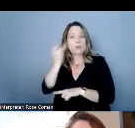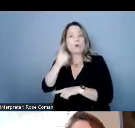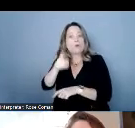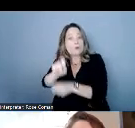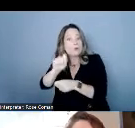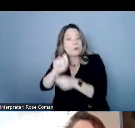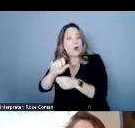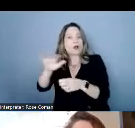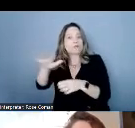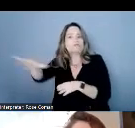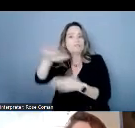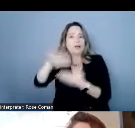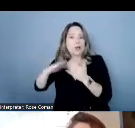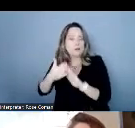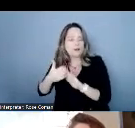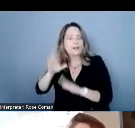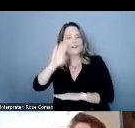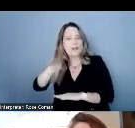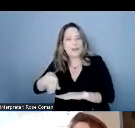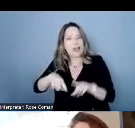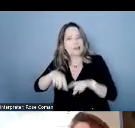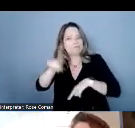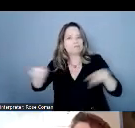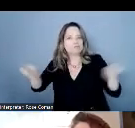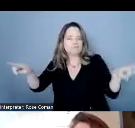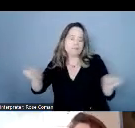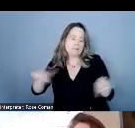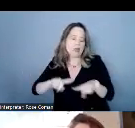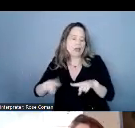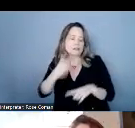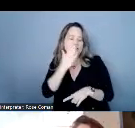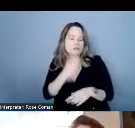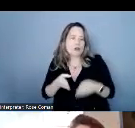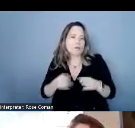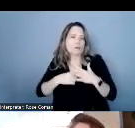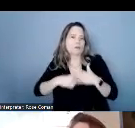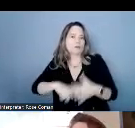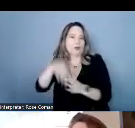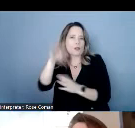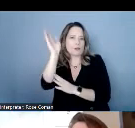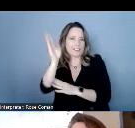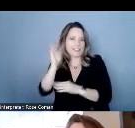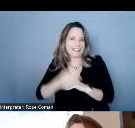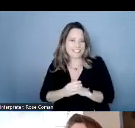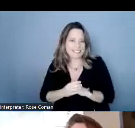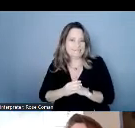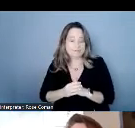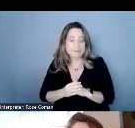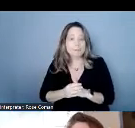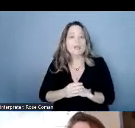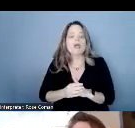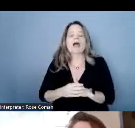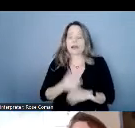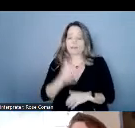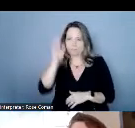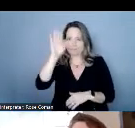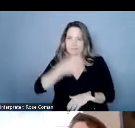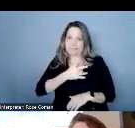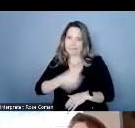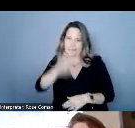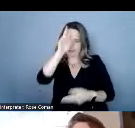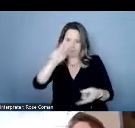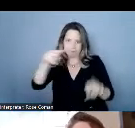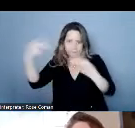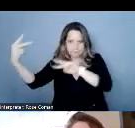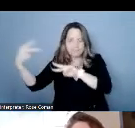community you know this but it is always a great way to start a presentation so there is a common misconception that